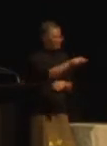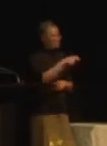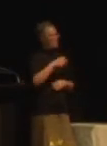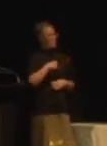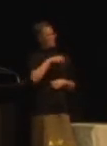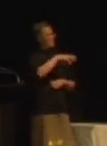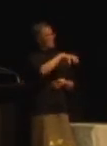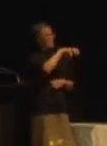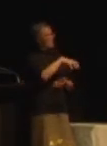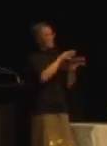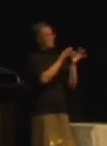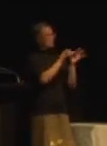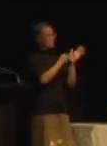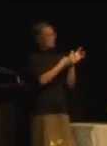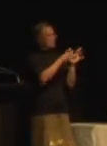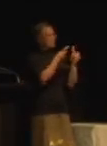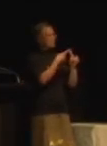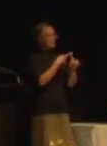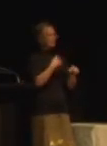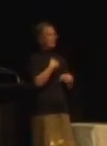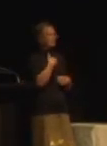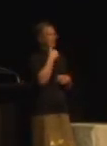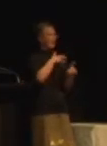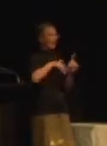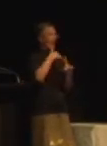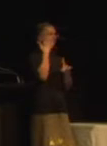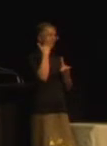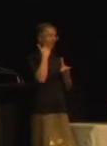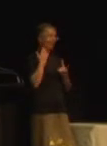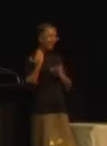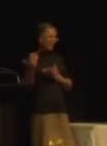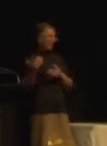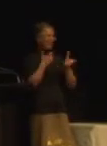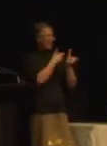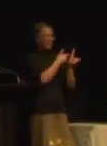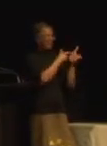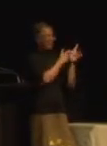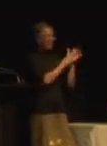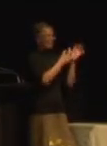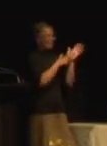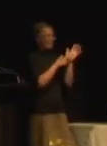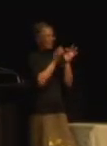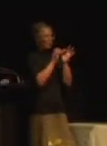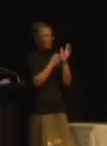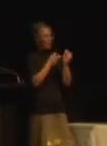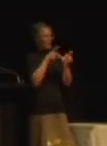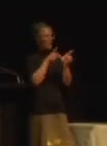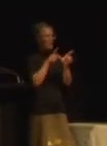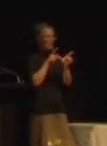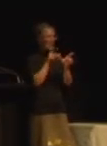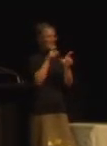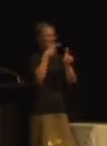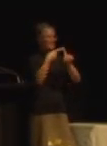taku hapu, ko Ngāti Pakeha taku iwi, ko Karen Bryce taku ingoa. Kia ora.